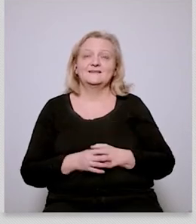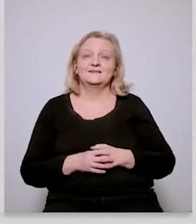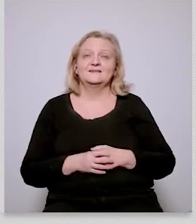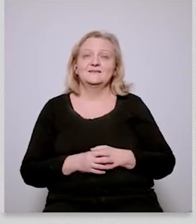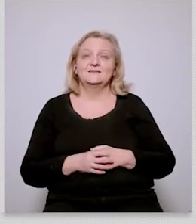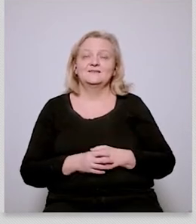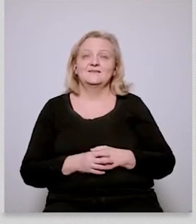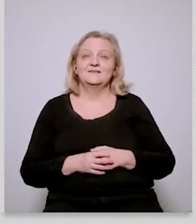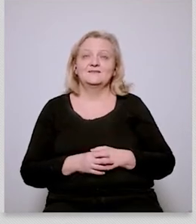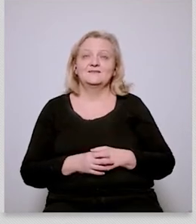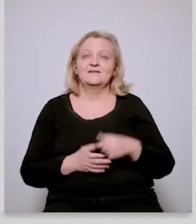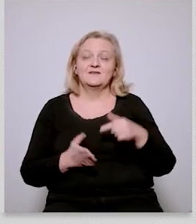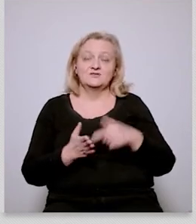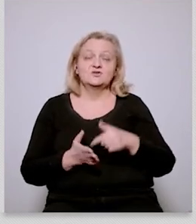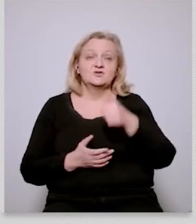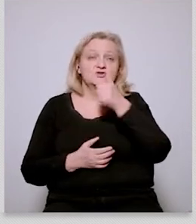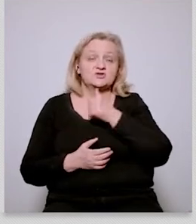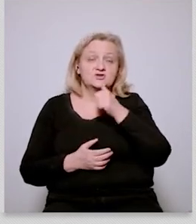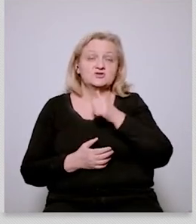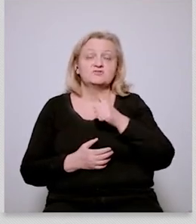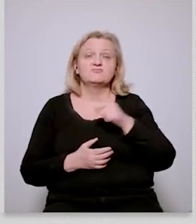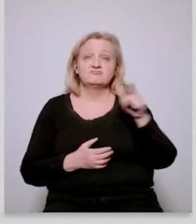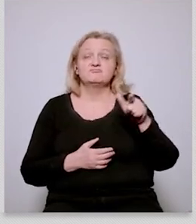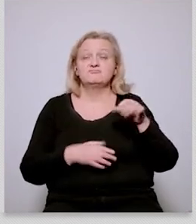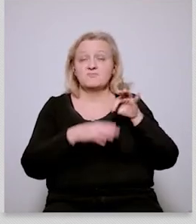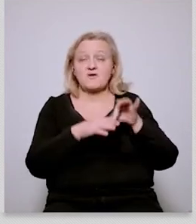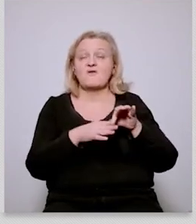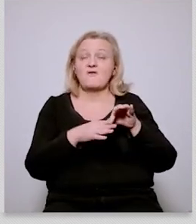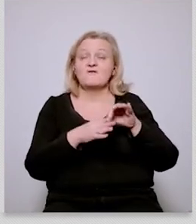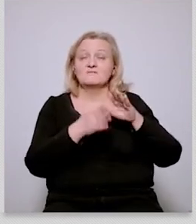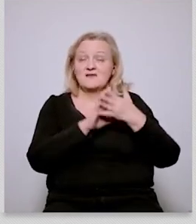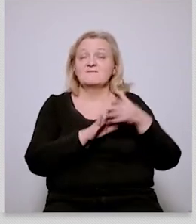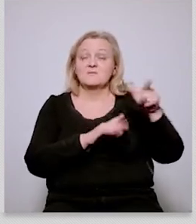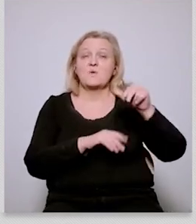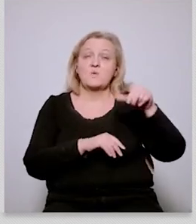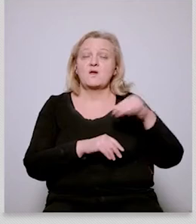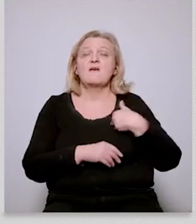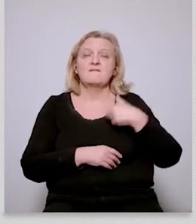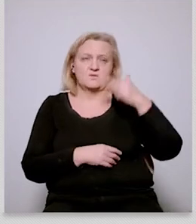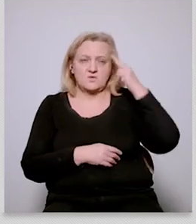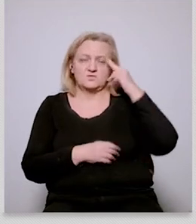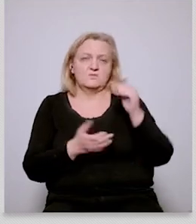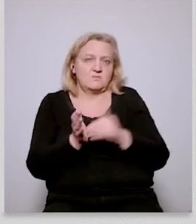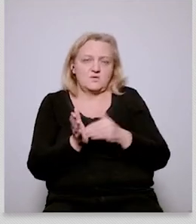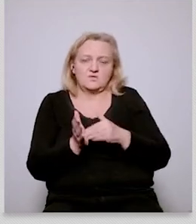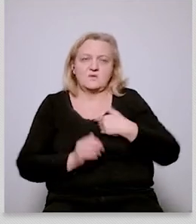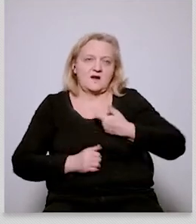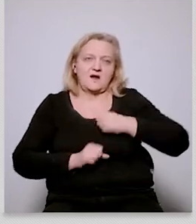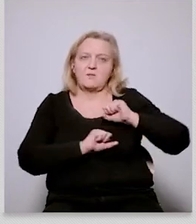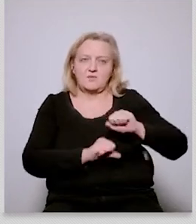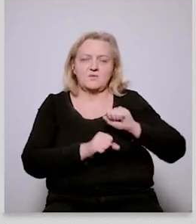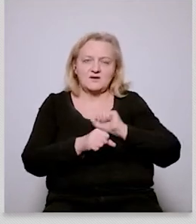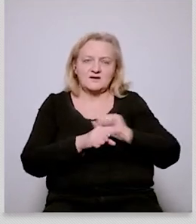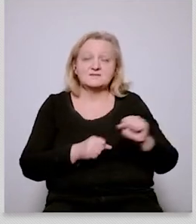or i mean understanding the reasons for the need for the agenda uh the the links we're trying to make so on one